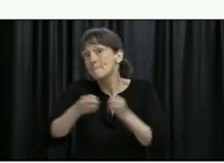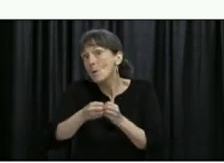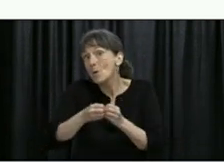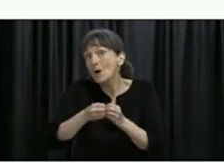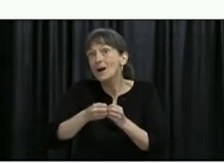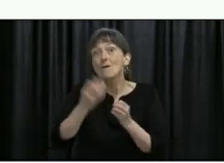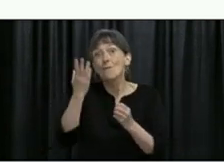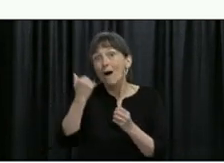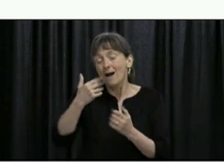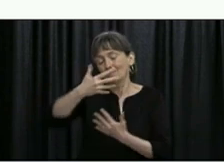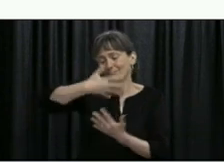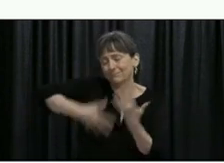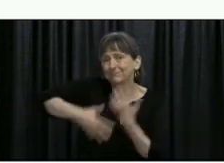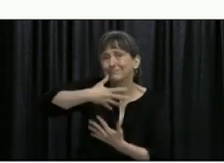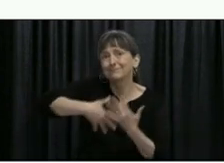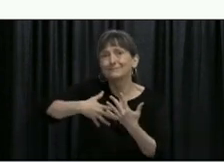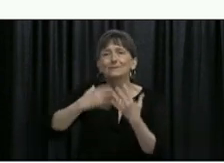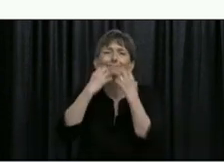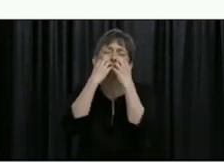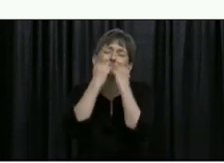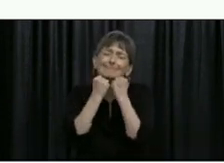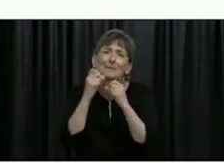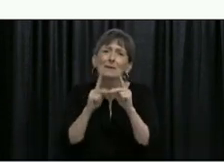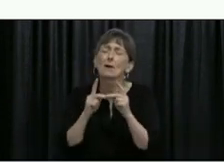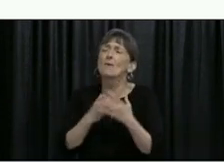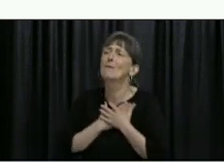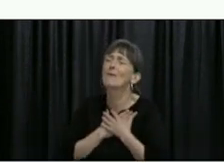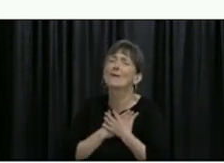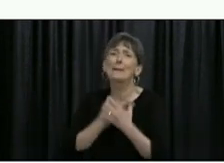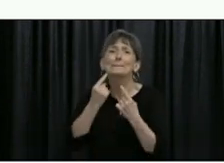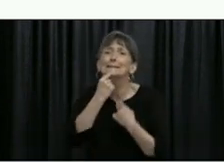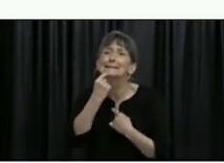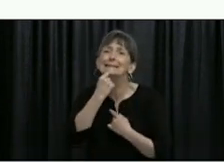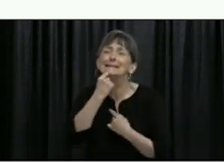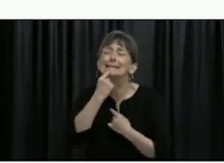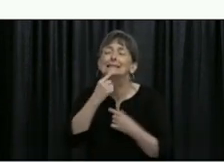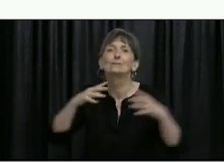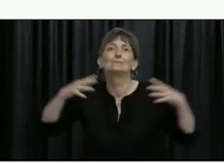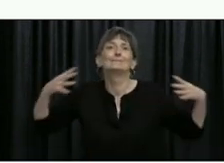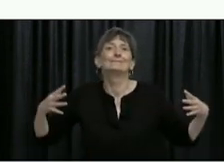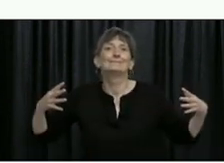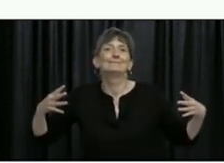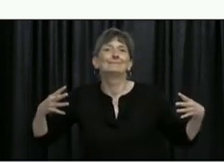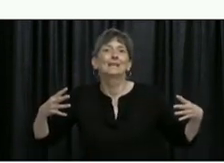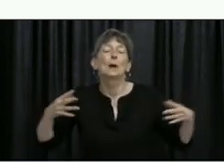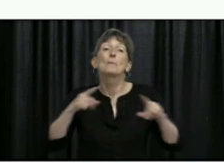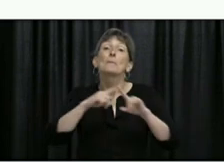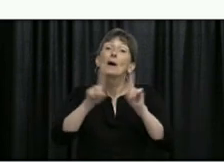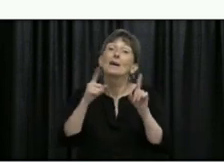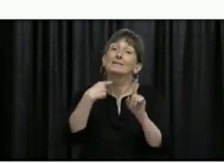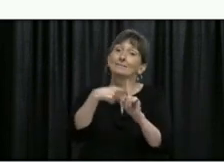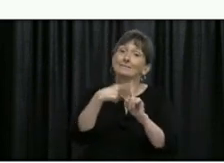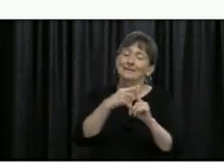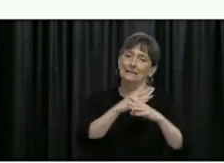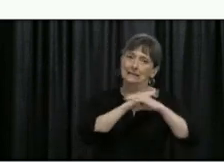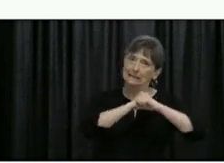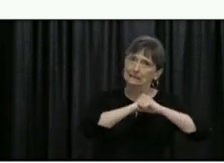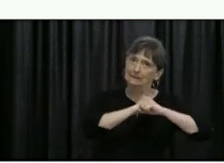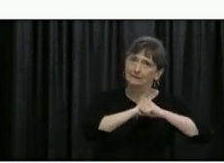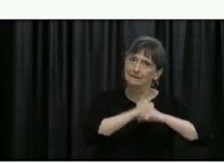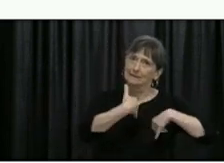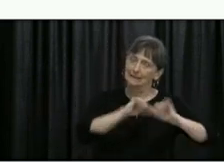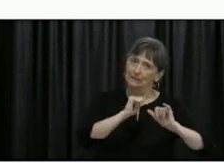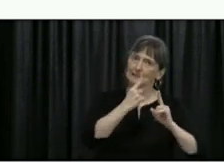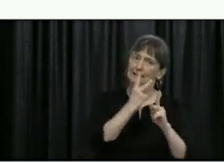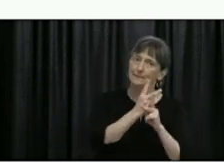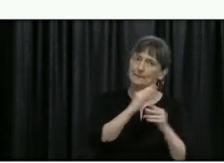connection with those people who are so important to us while keeping your risk for COVID-19 as low as possible. If